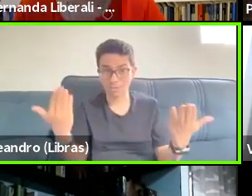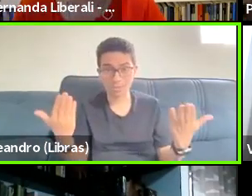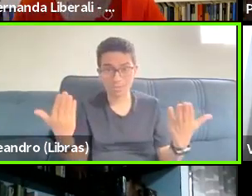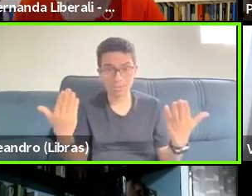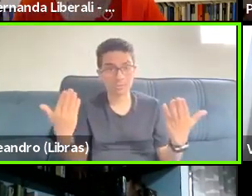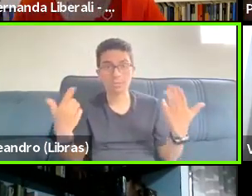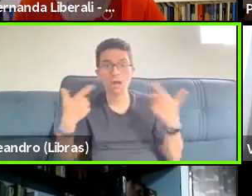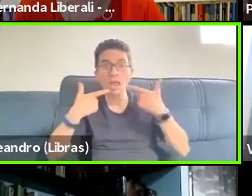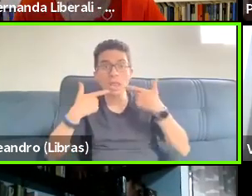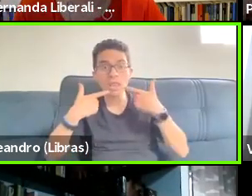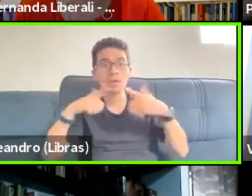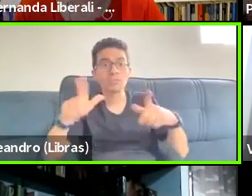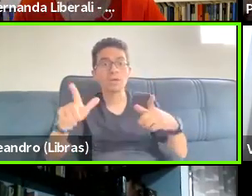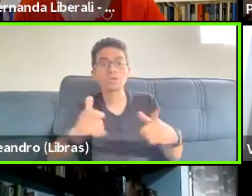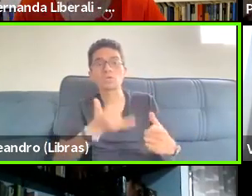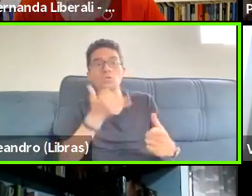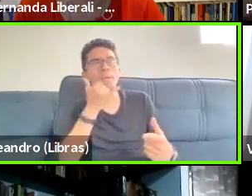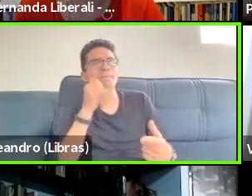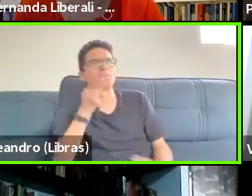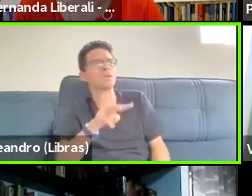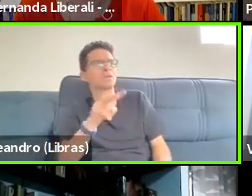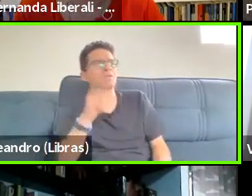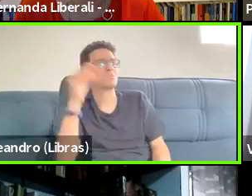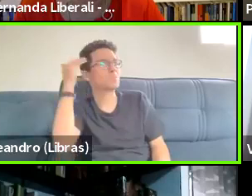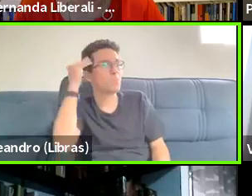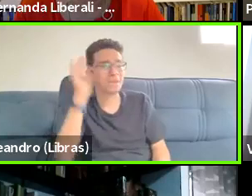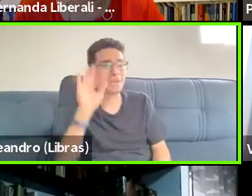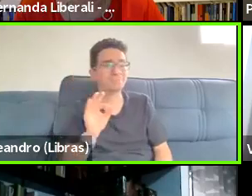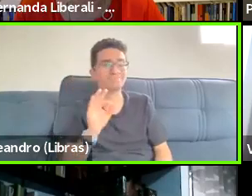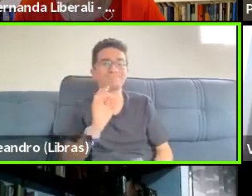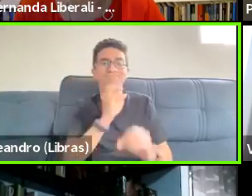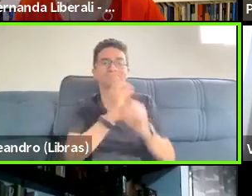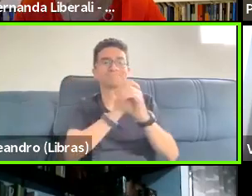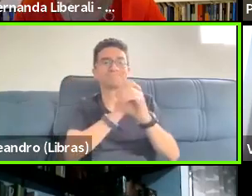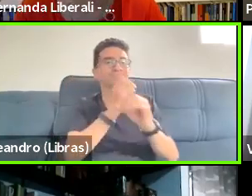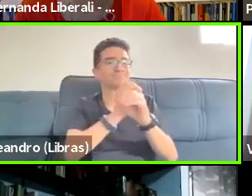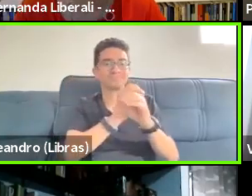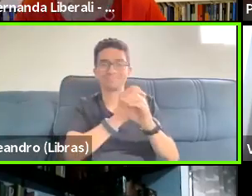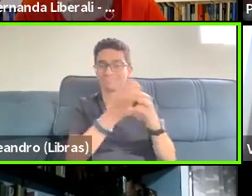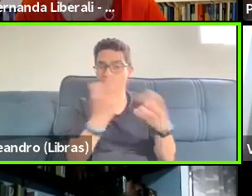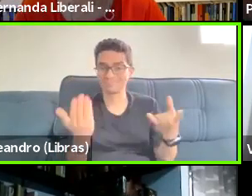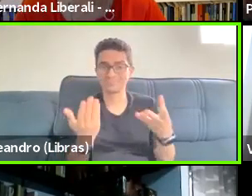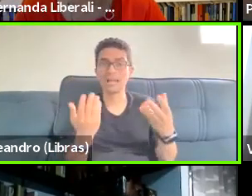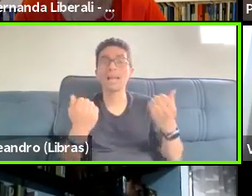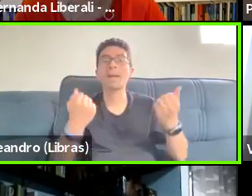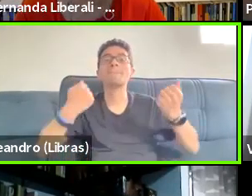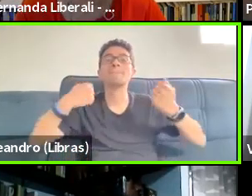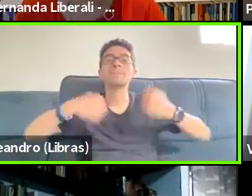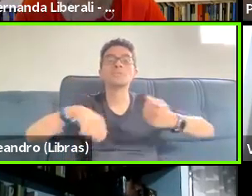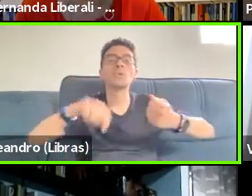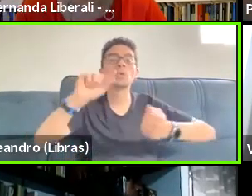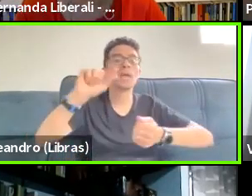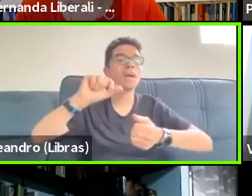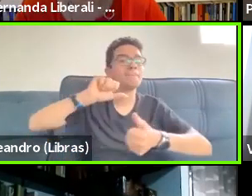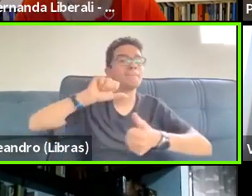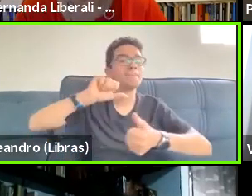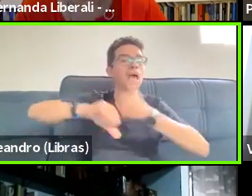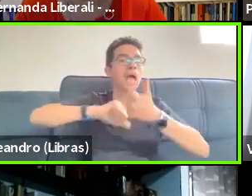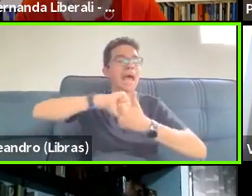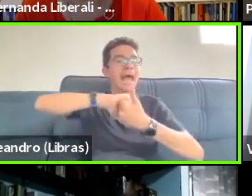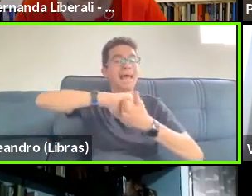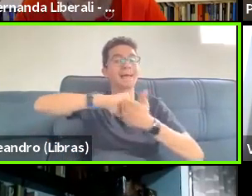device to kind of like, uh, register, uh, responses to the teacher. Right. And I clicker. Um,